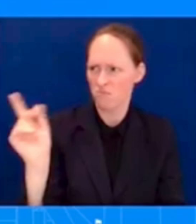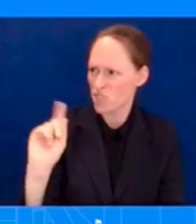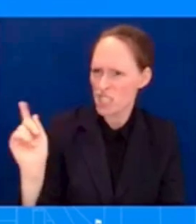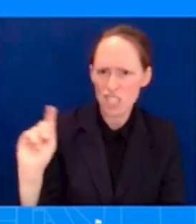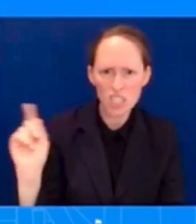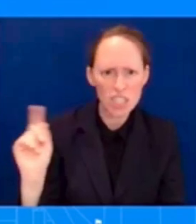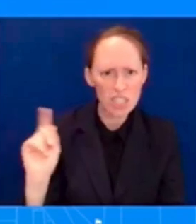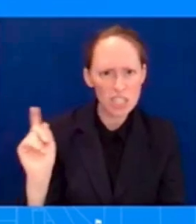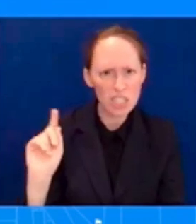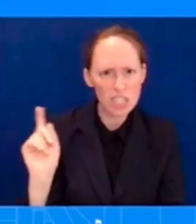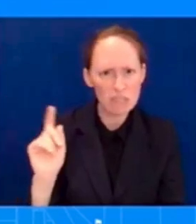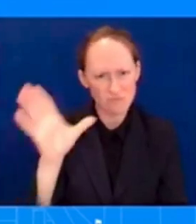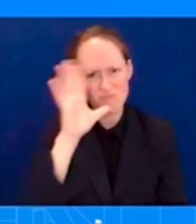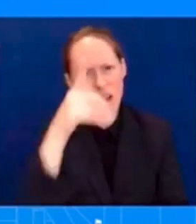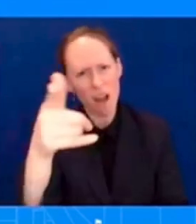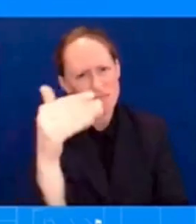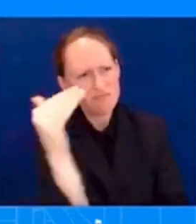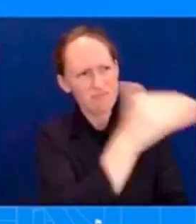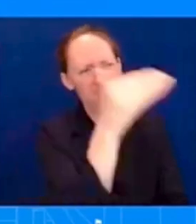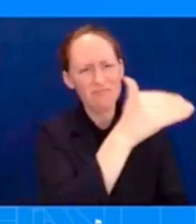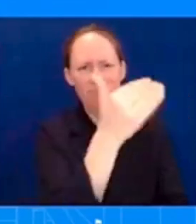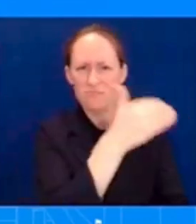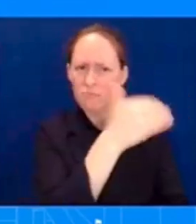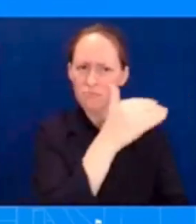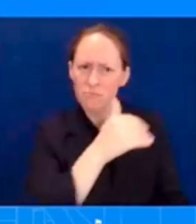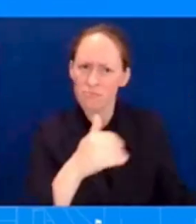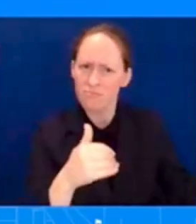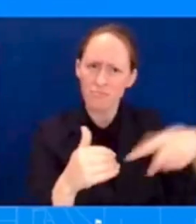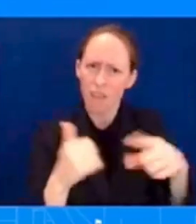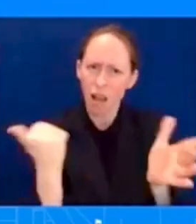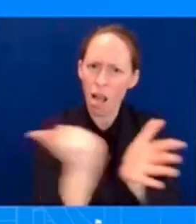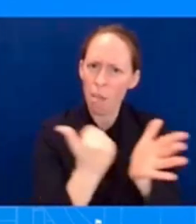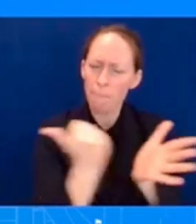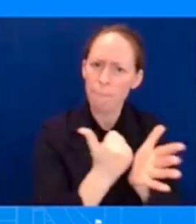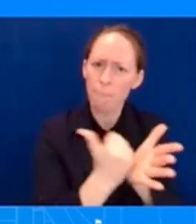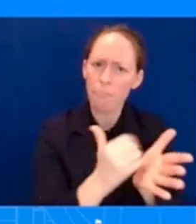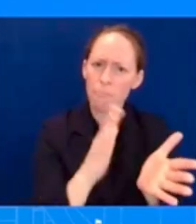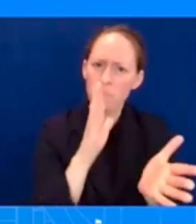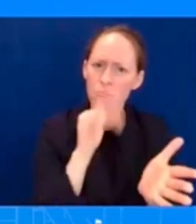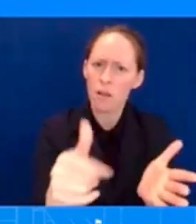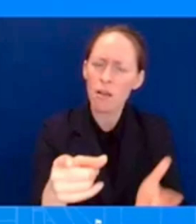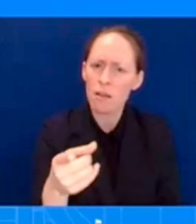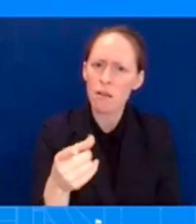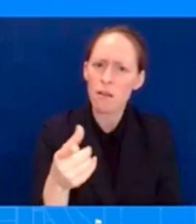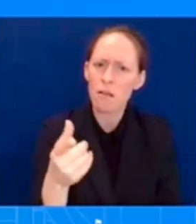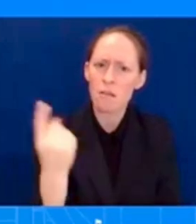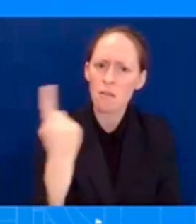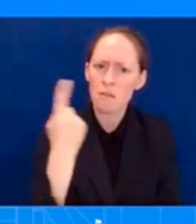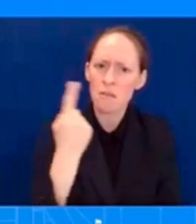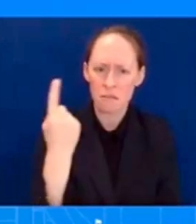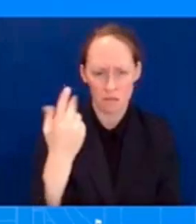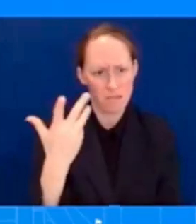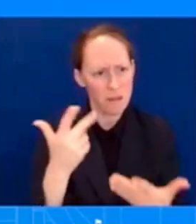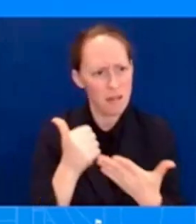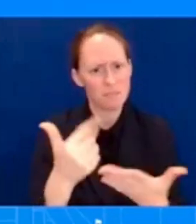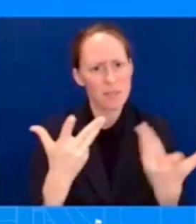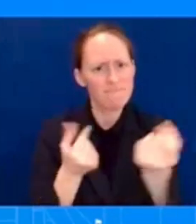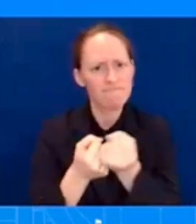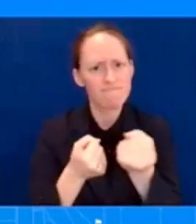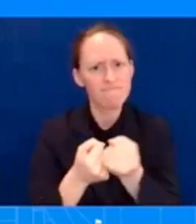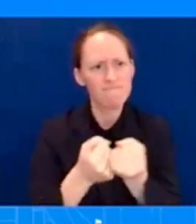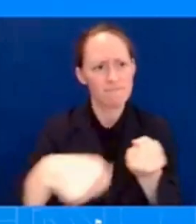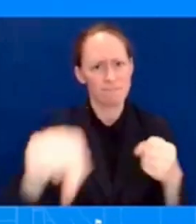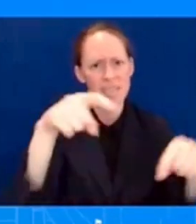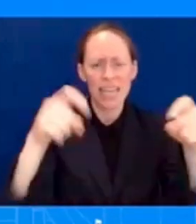hawaii involved in the recovery efforts in the aid distribution efforts anything along those lines the department of defense